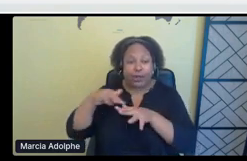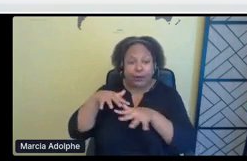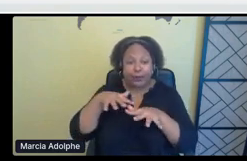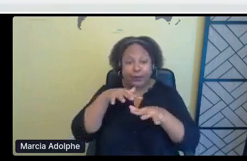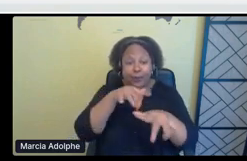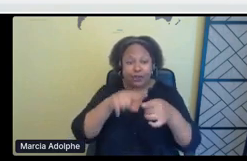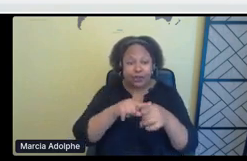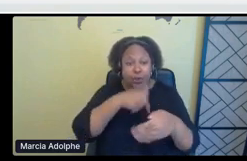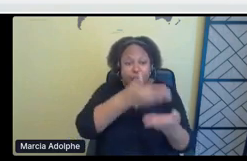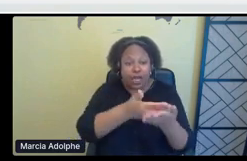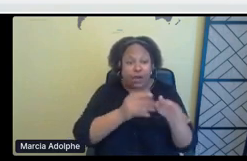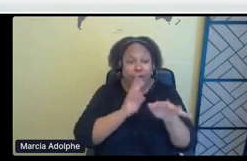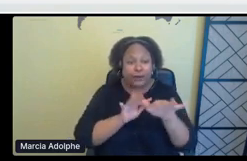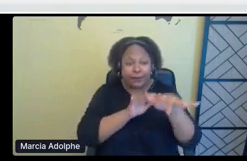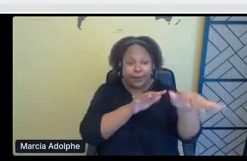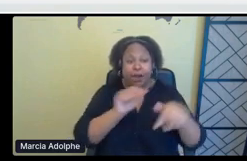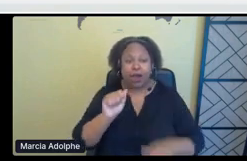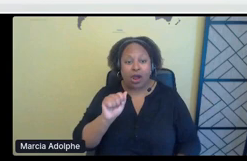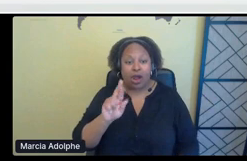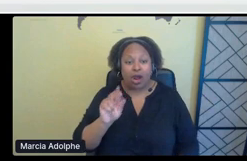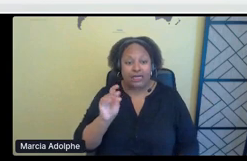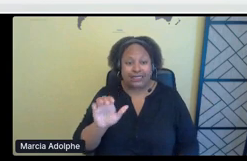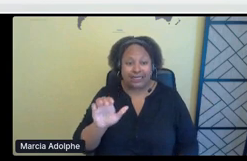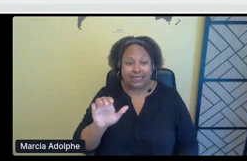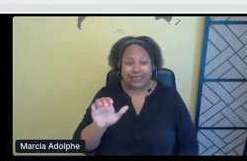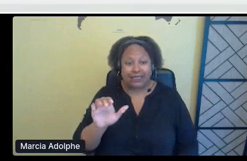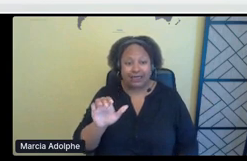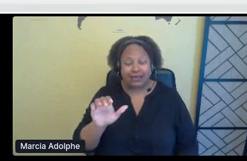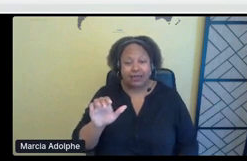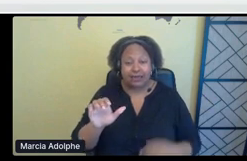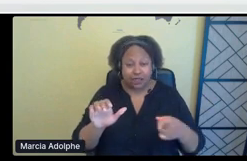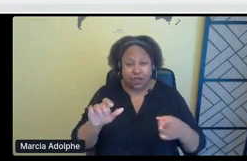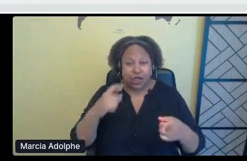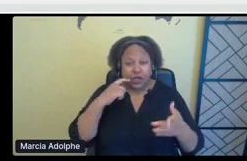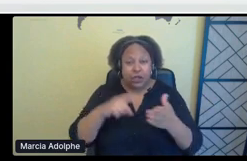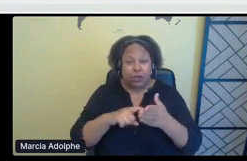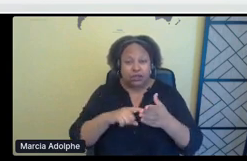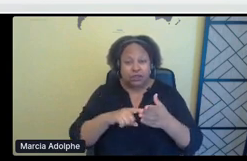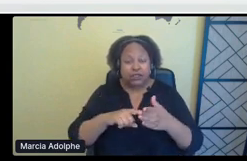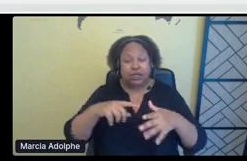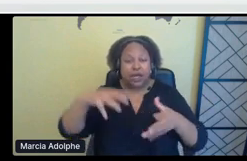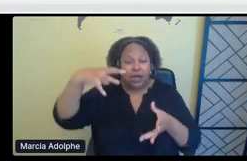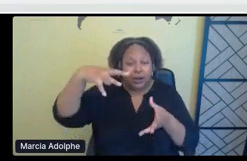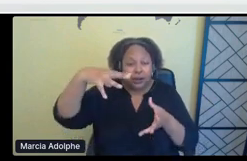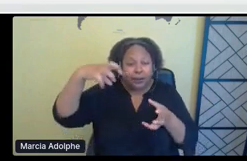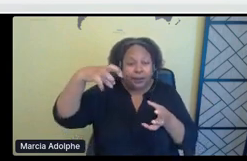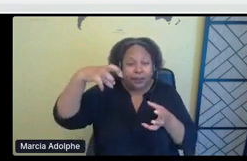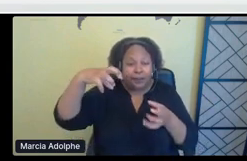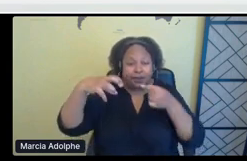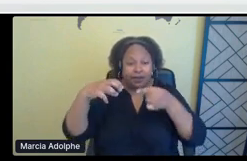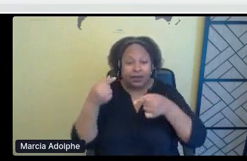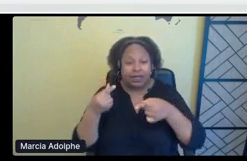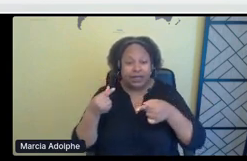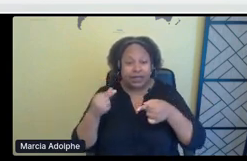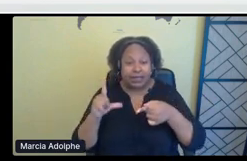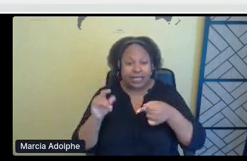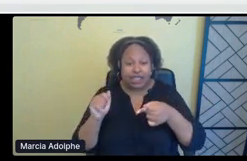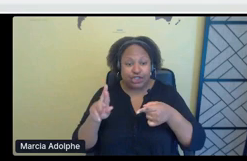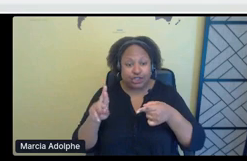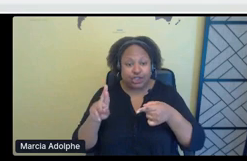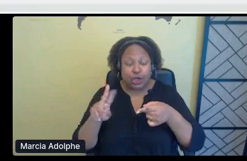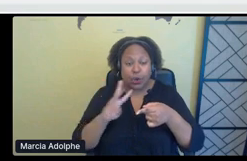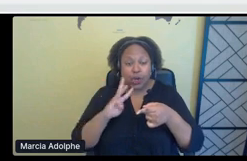on the right here, which, which are depleting significantly glaciers, glacier fed water systems that they're extracting to make,